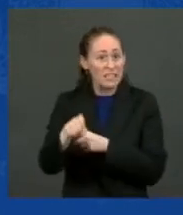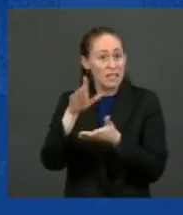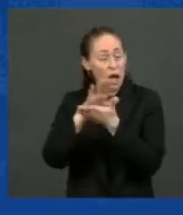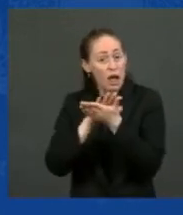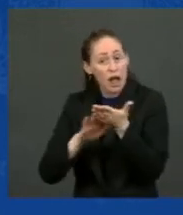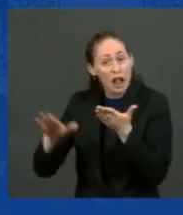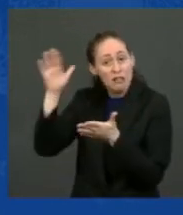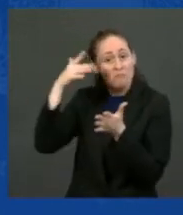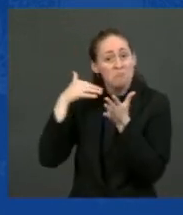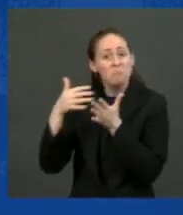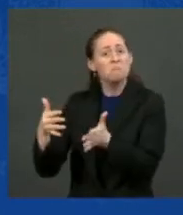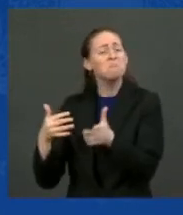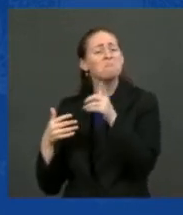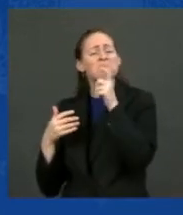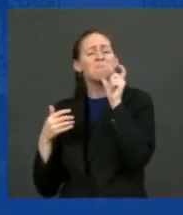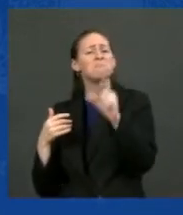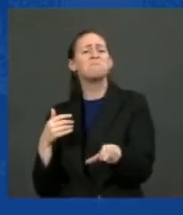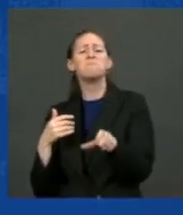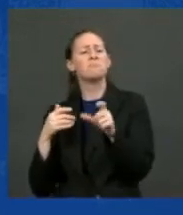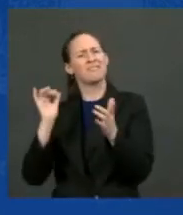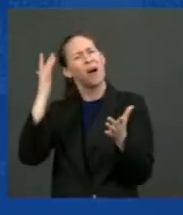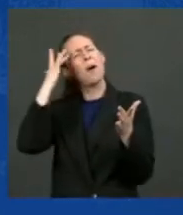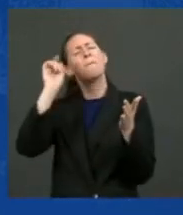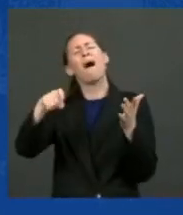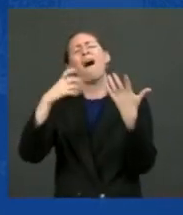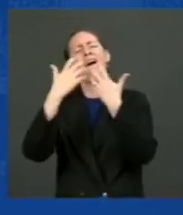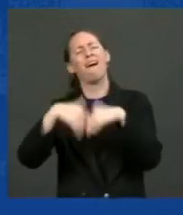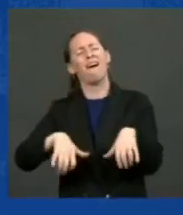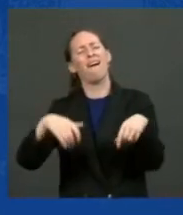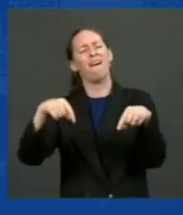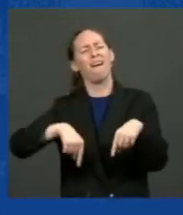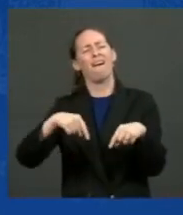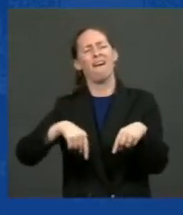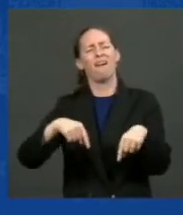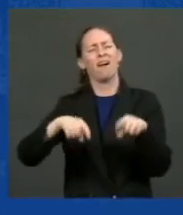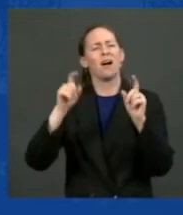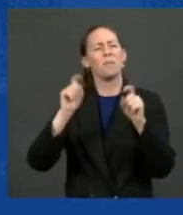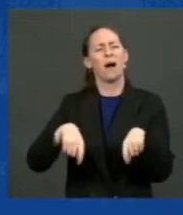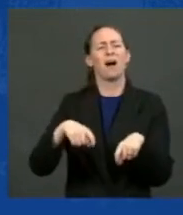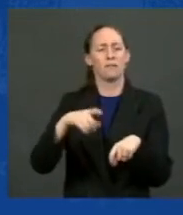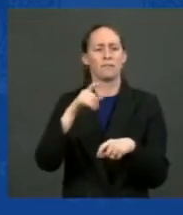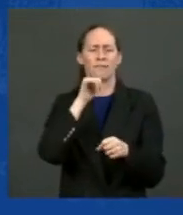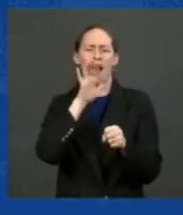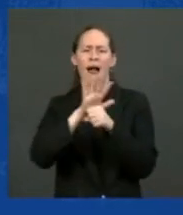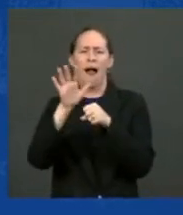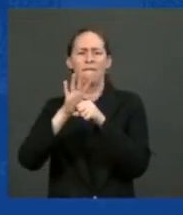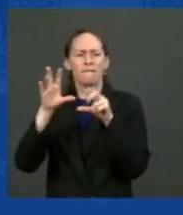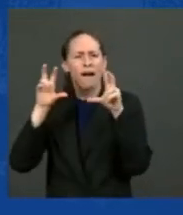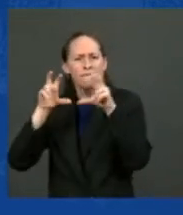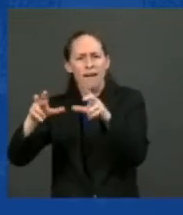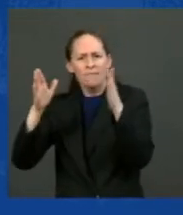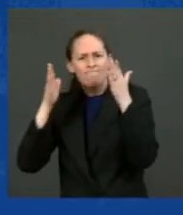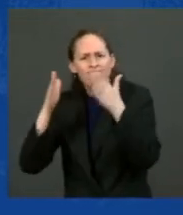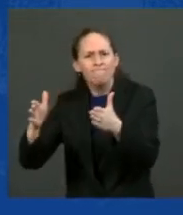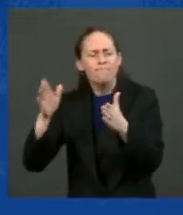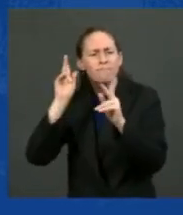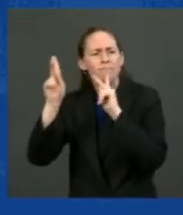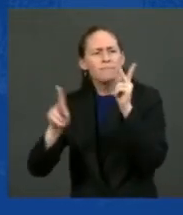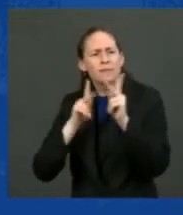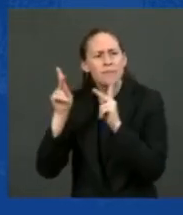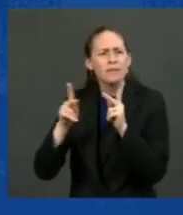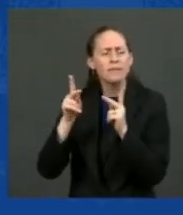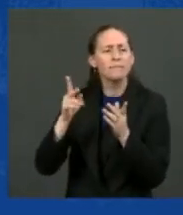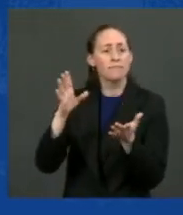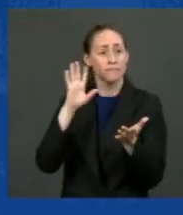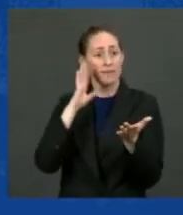We need to get this done. But it isn't enough just to invest in our physical infrastructure. We're going to lead the world like we used